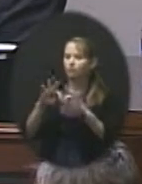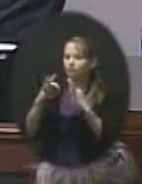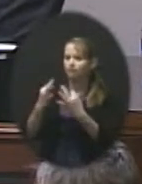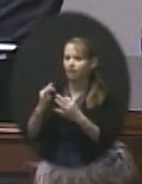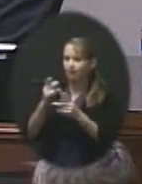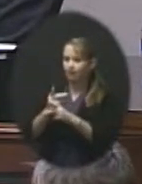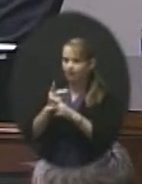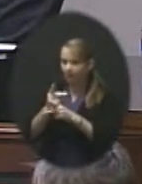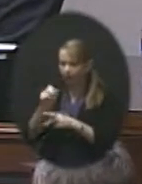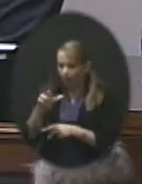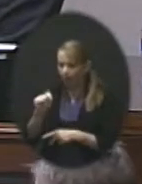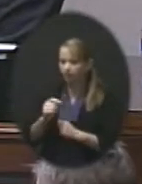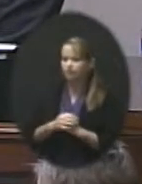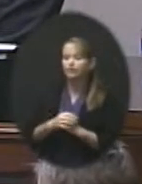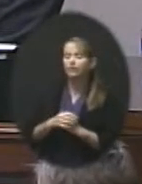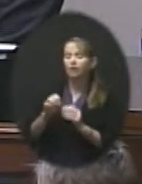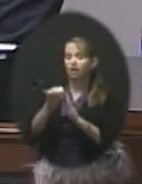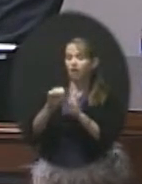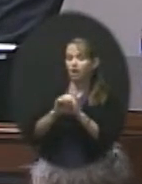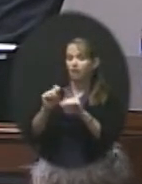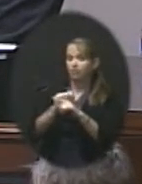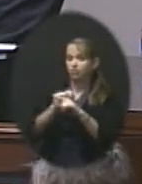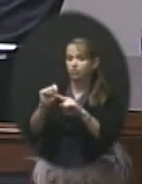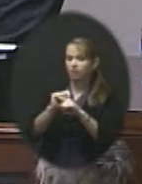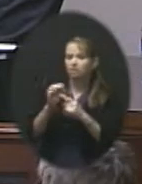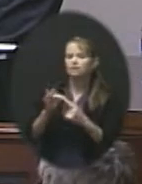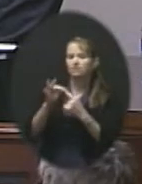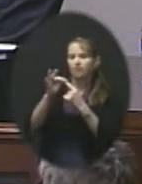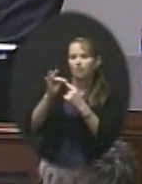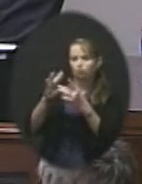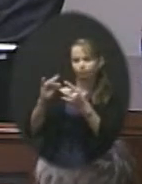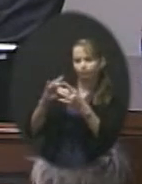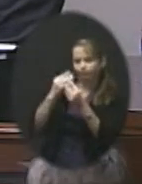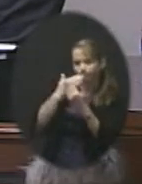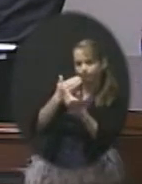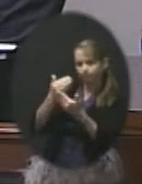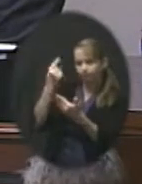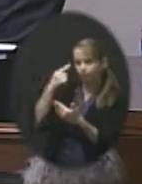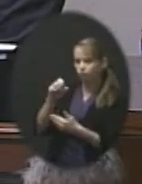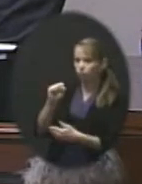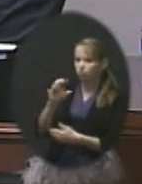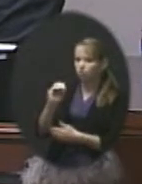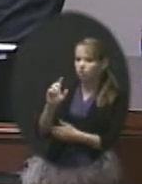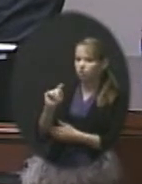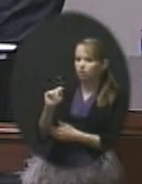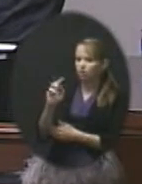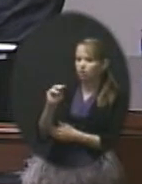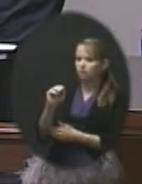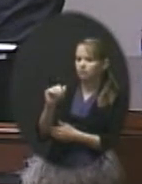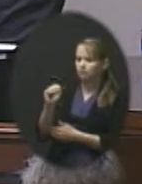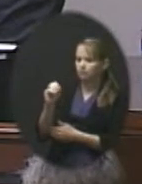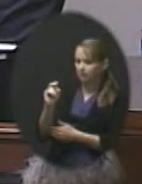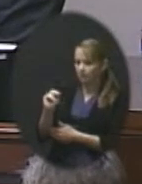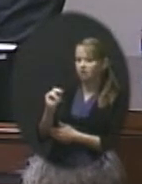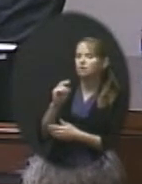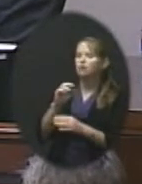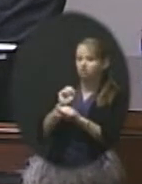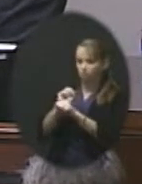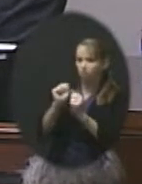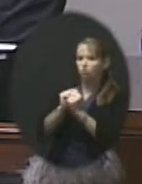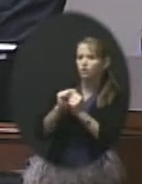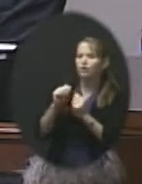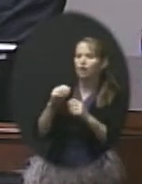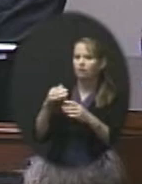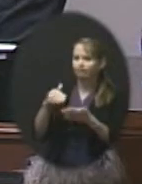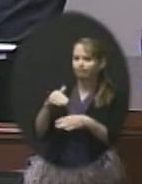Ethics training, I'd say a special word here to two people. Scott Mason, who does a lot of that work with our new teachers and with our staff throughout the year. Denise Humphrey,